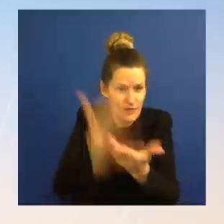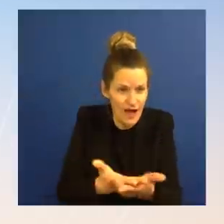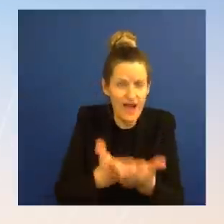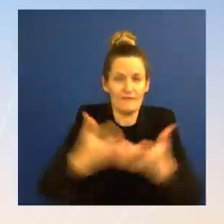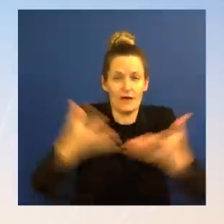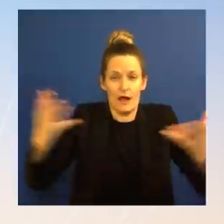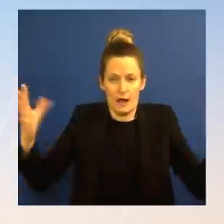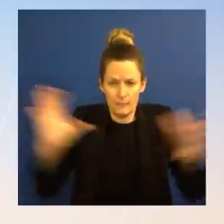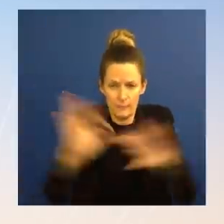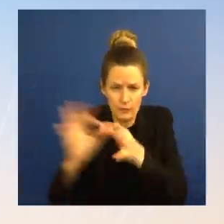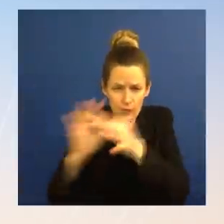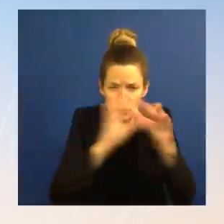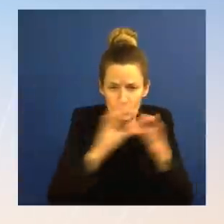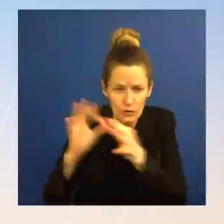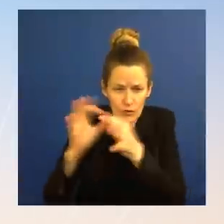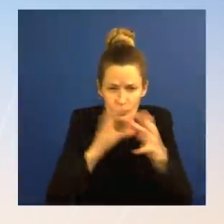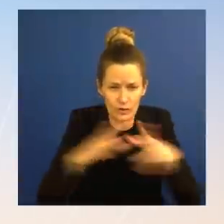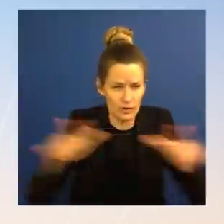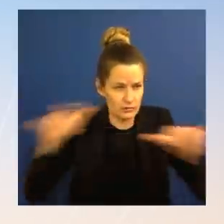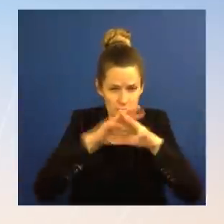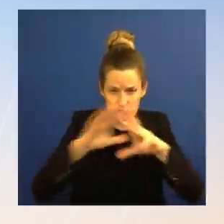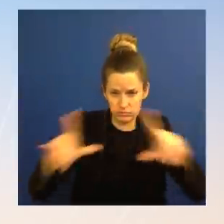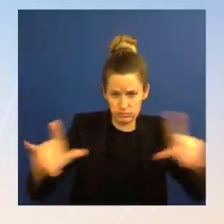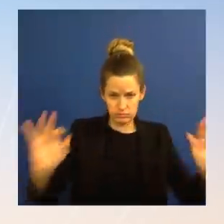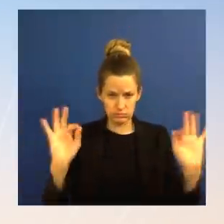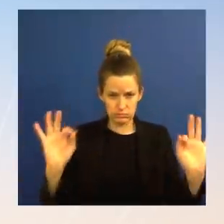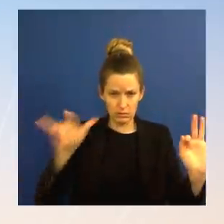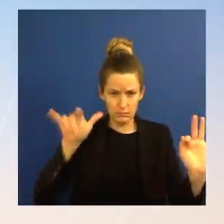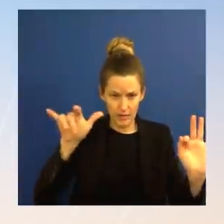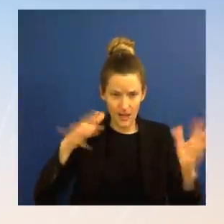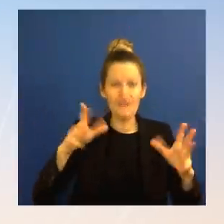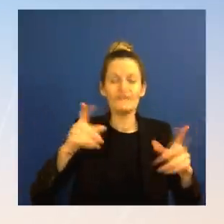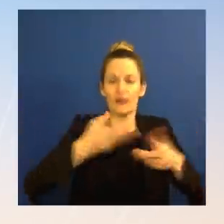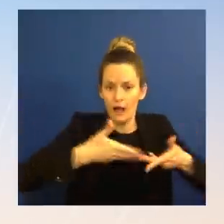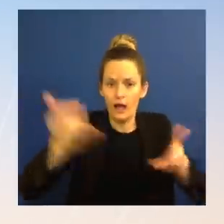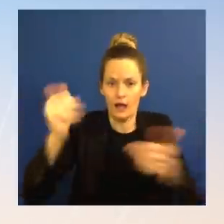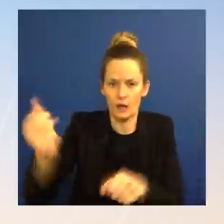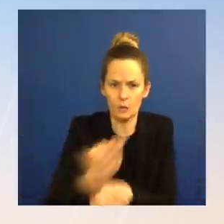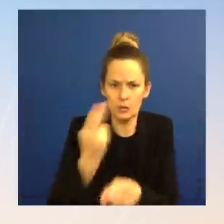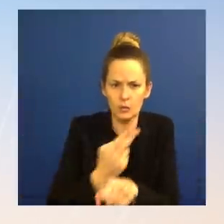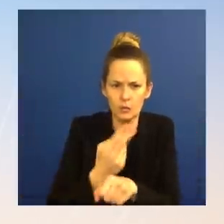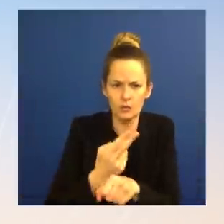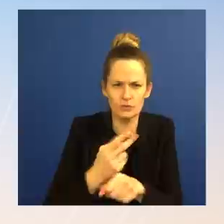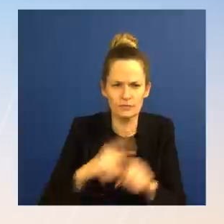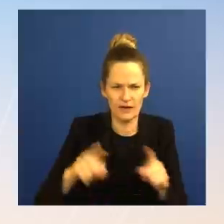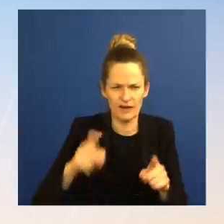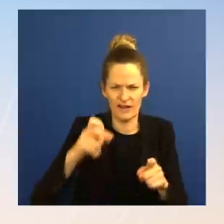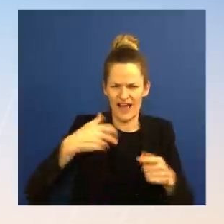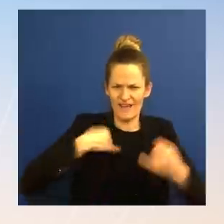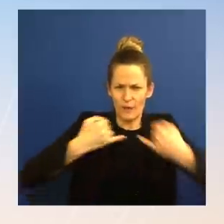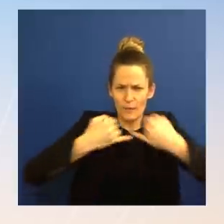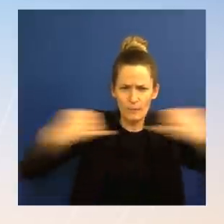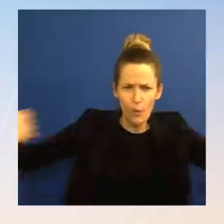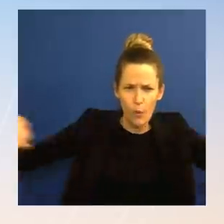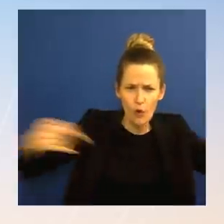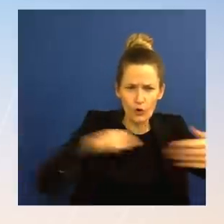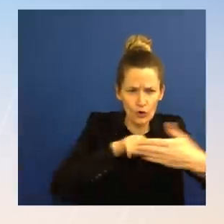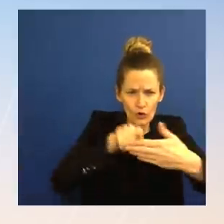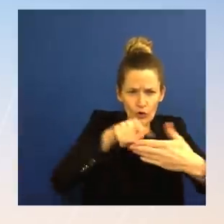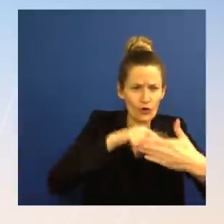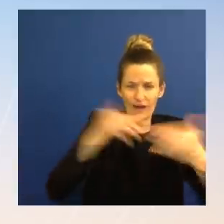contested country or not, you know, a country where there is a war going on with the Russians,